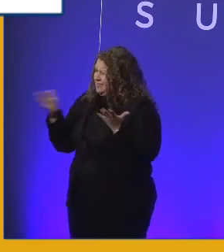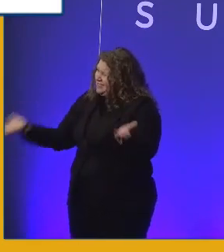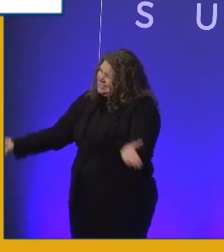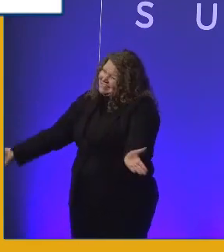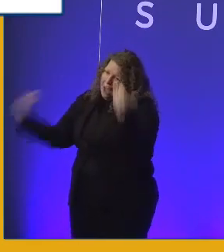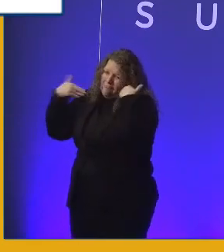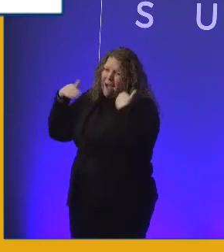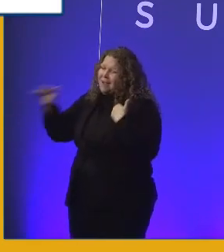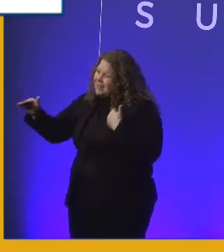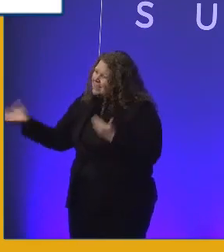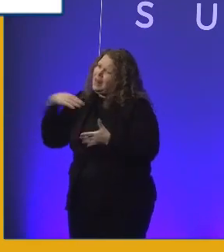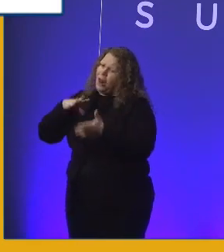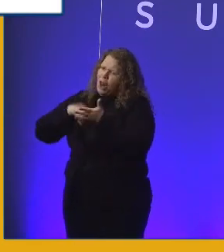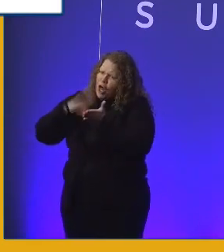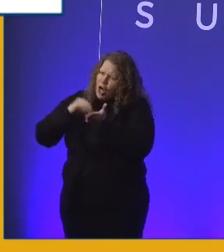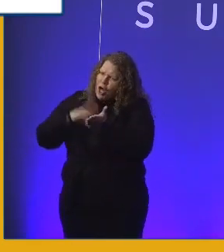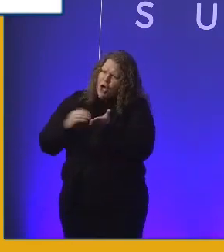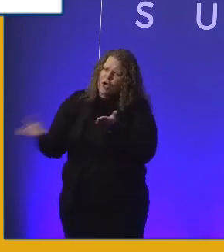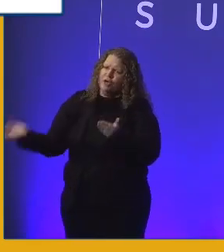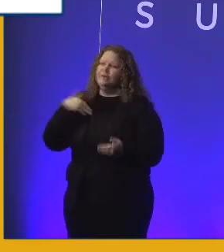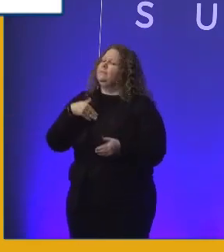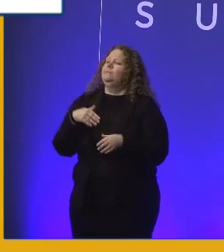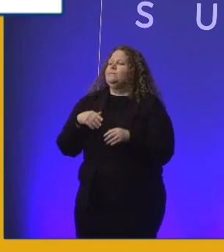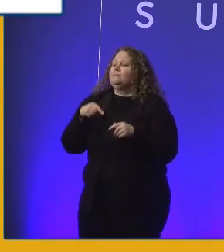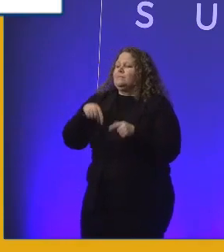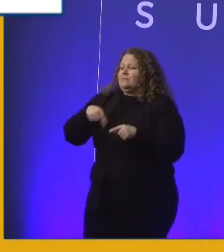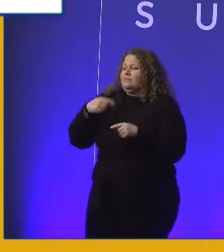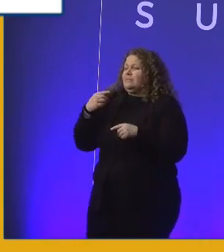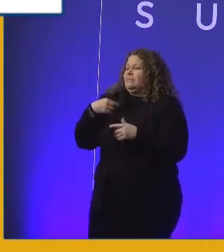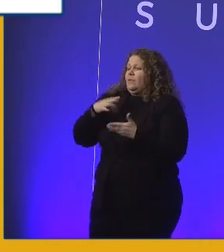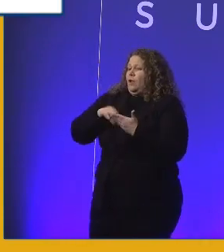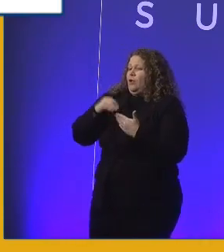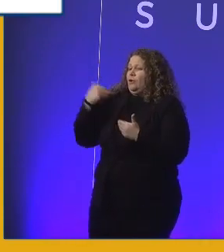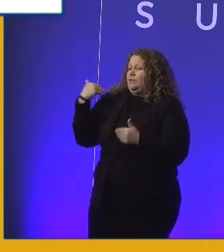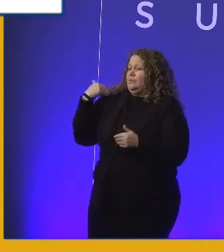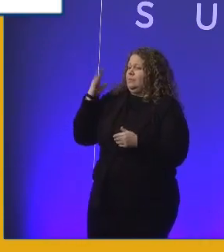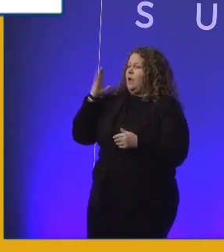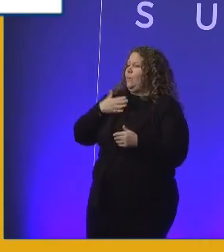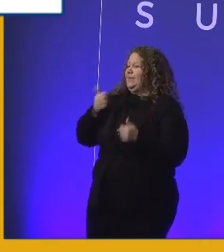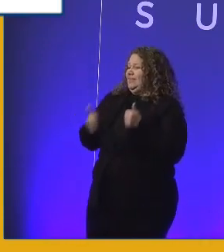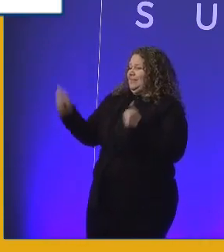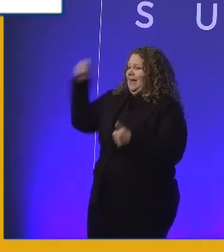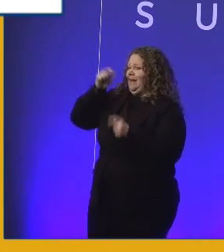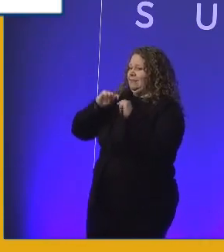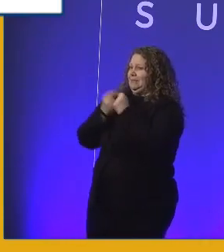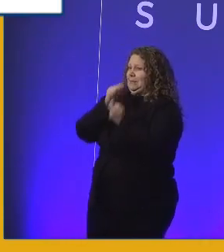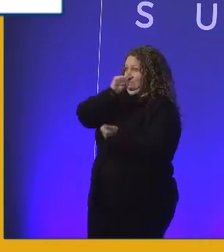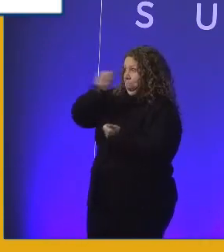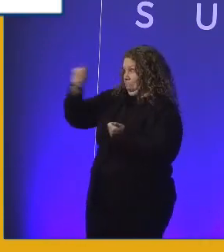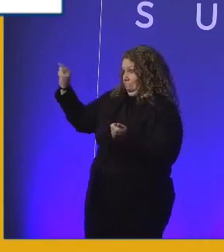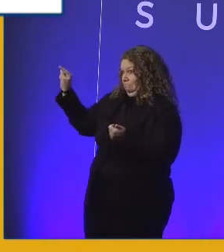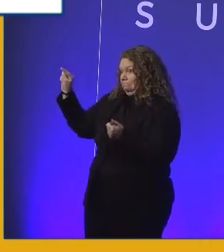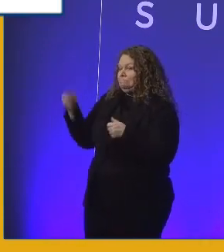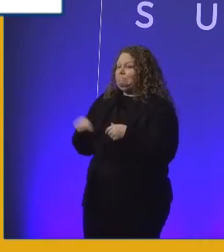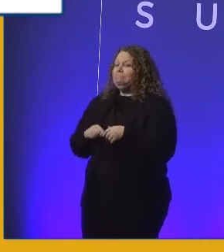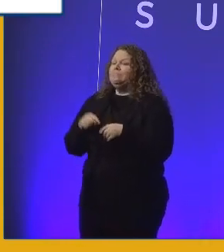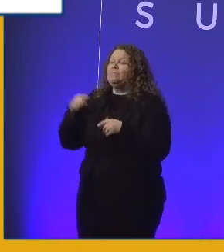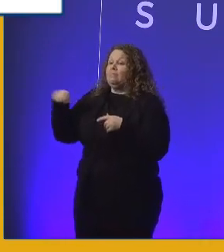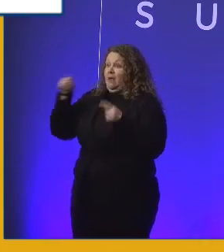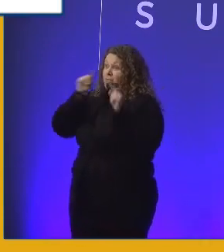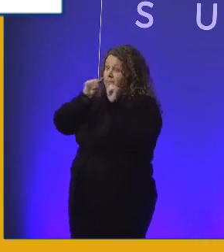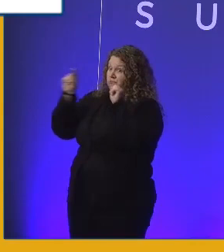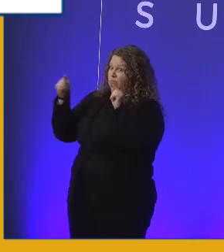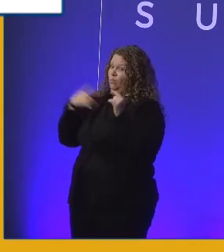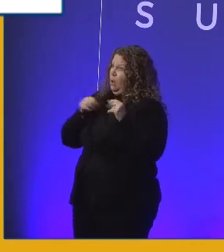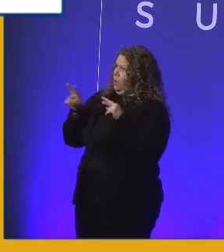We've already completed a presentation to some of our executive team members. And we've had some great feedback and